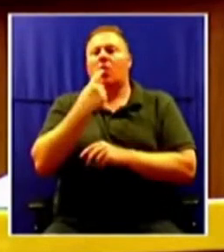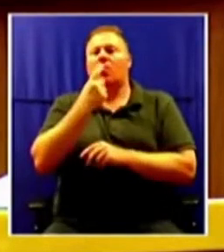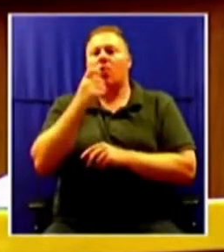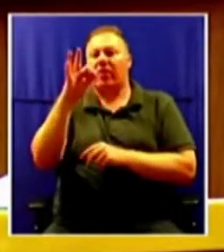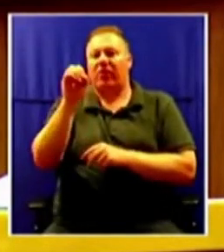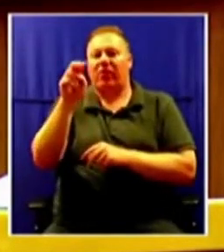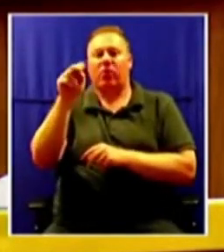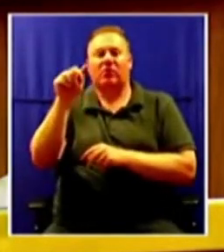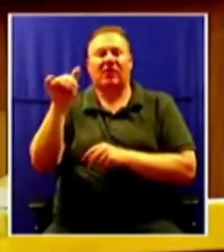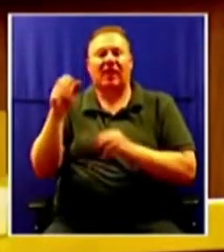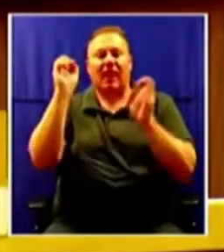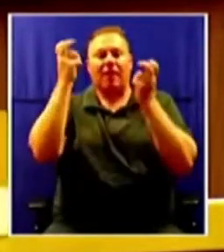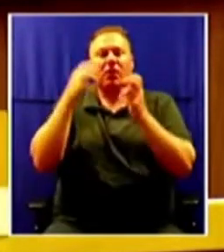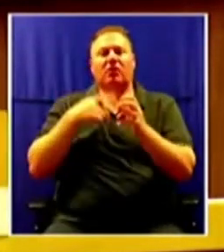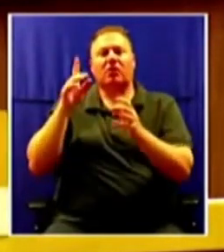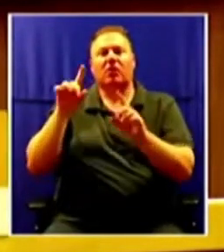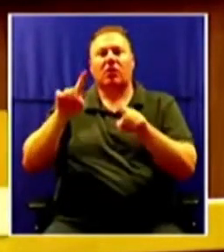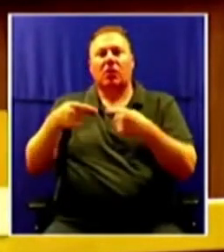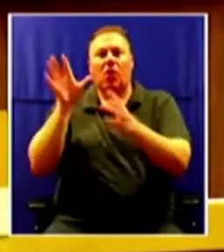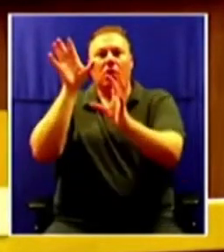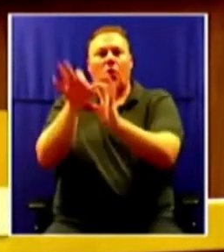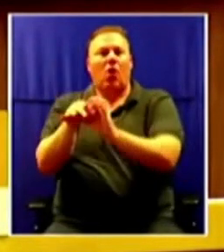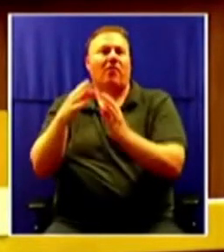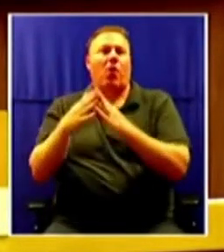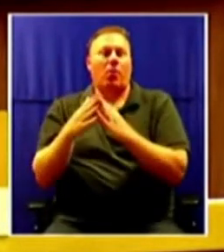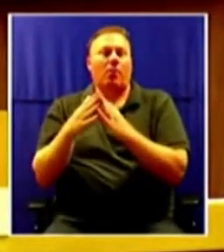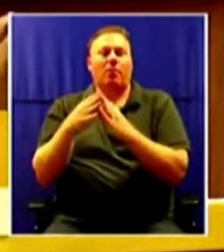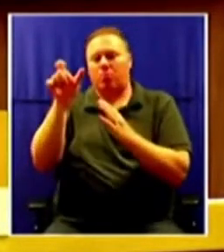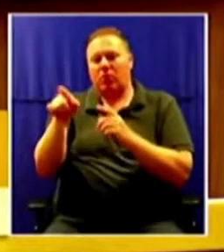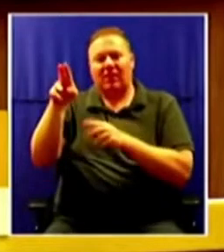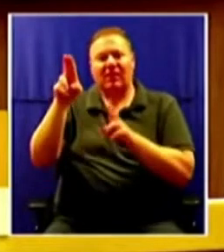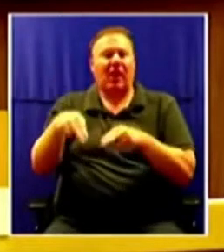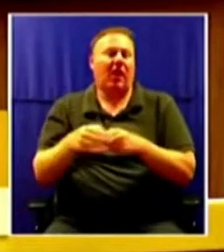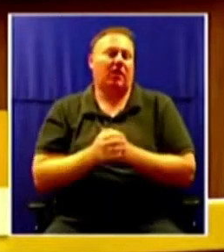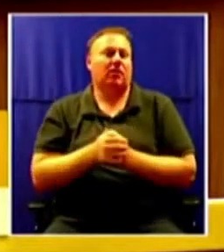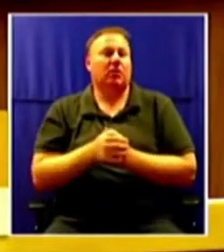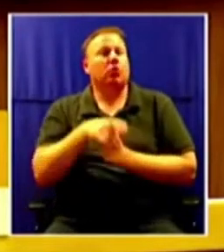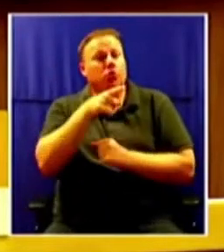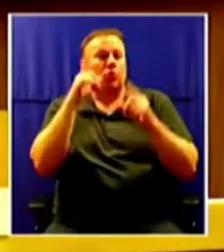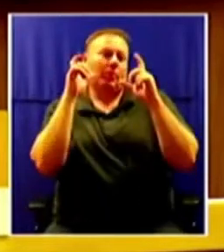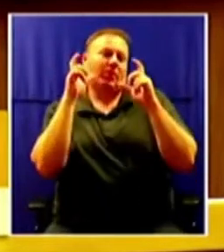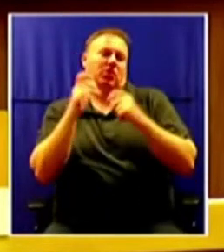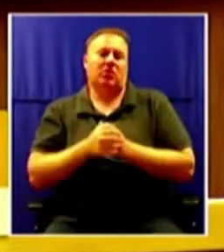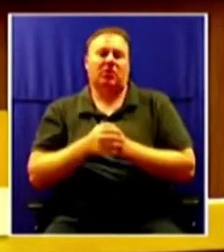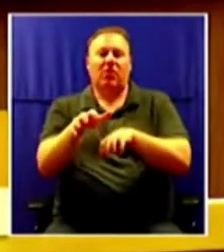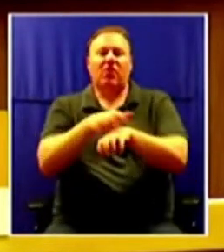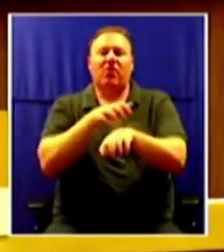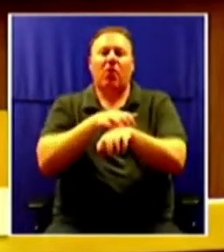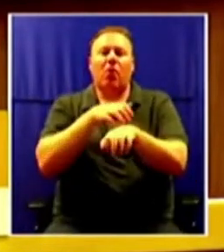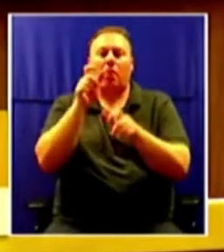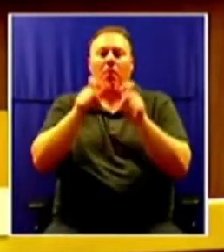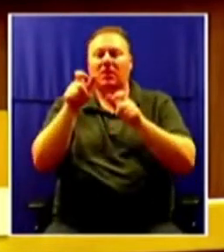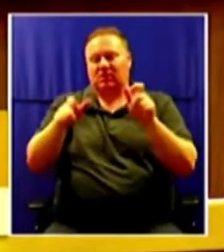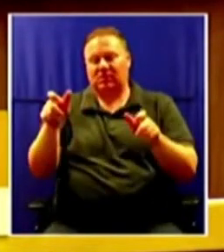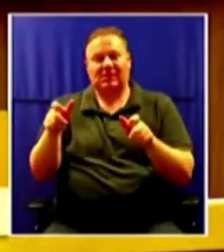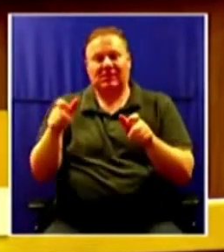refused to go into her house, yet you posed for pictures. The farmers of Yonkers Dam do not have access to a reliable electricity